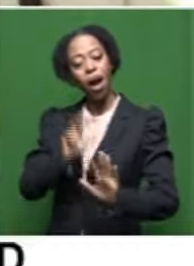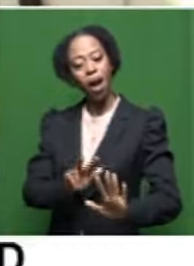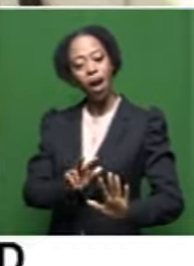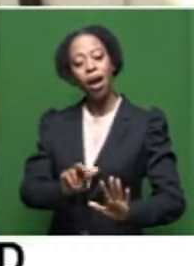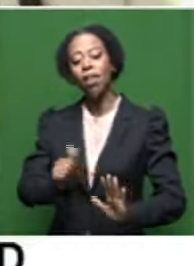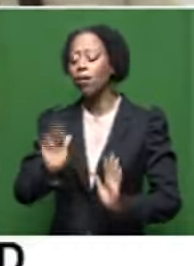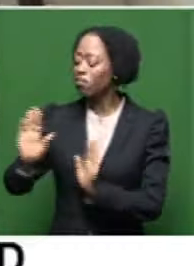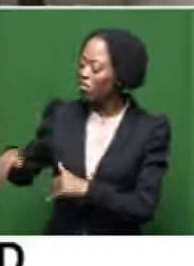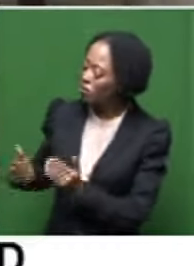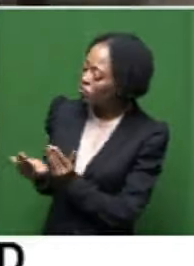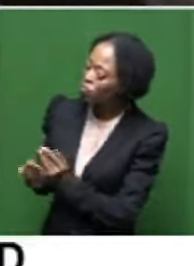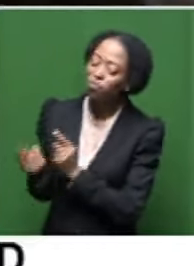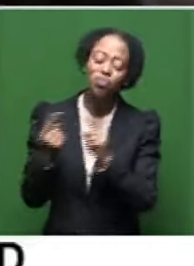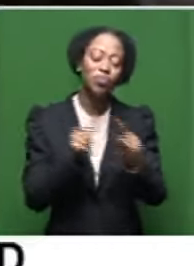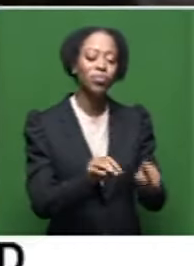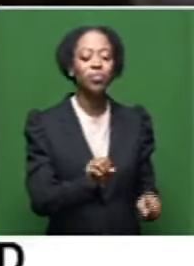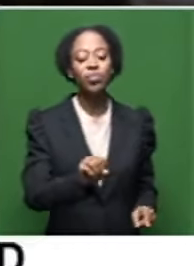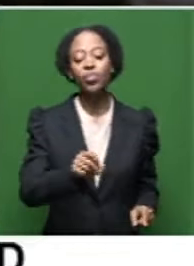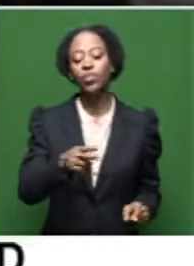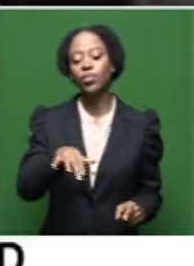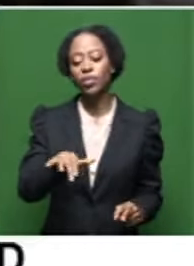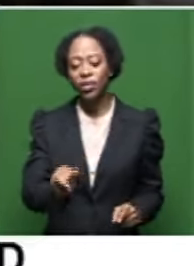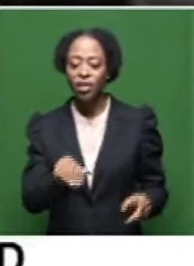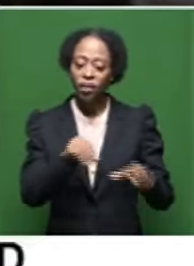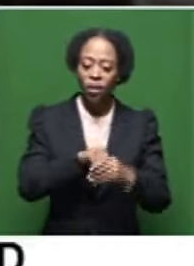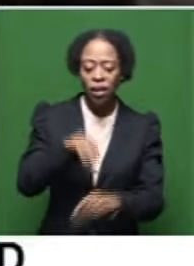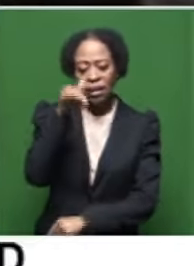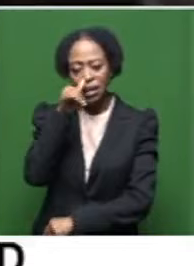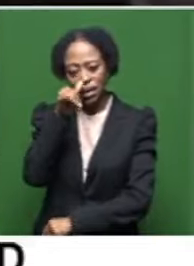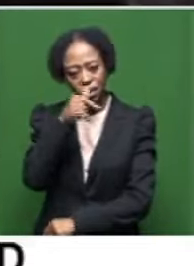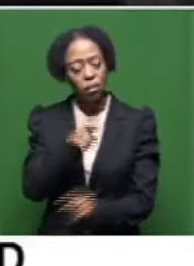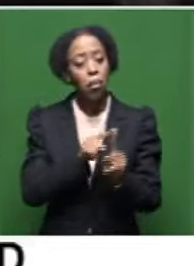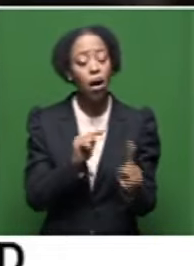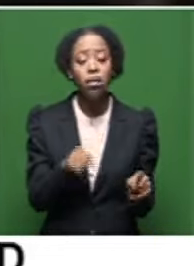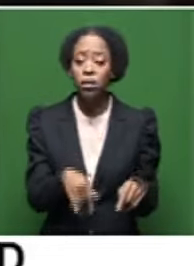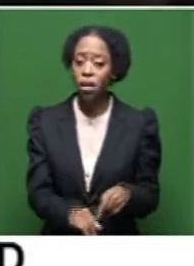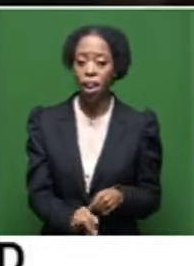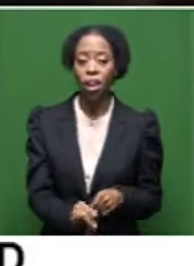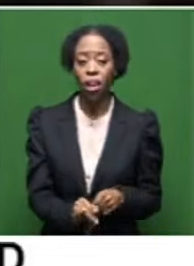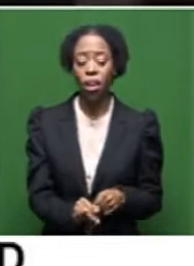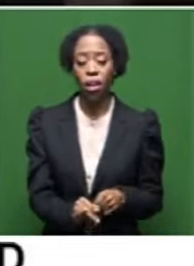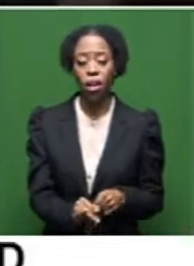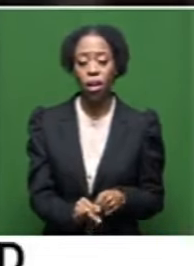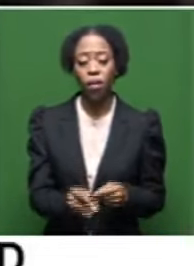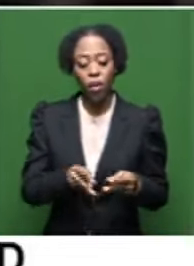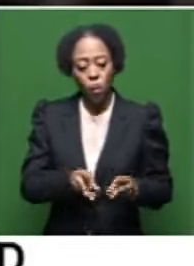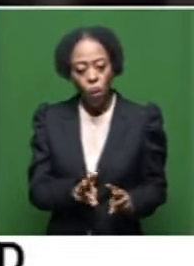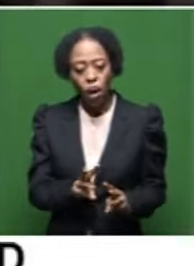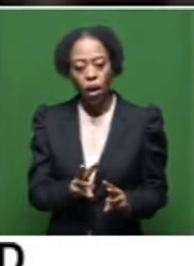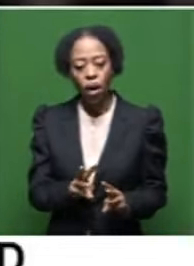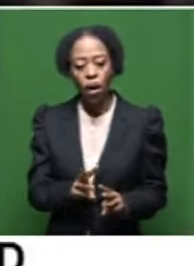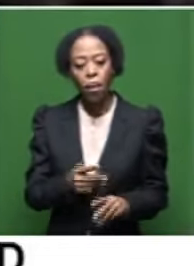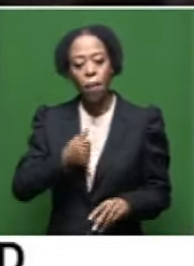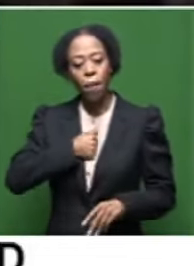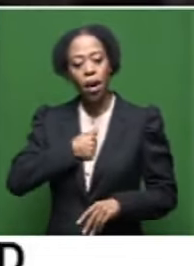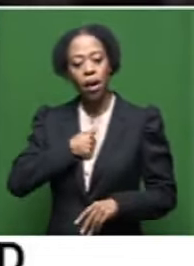eventually left school, came back to Sophia, got involved with gangsterism. But again, you know, for the line, the way he speaks about his